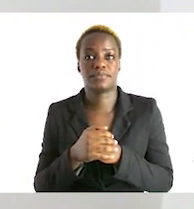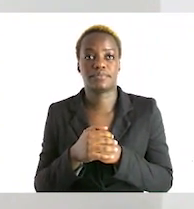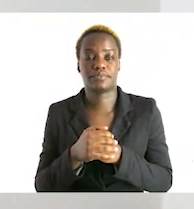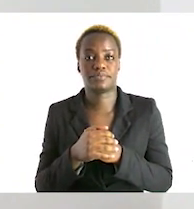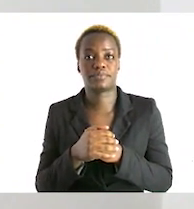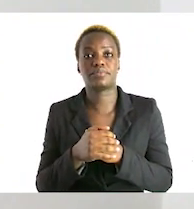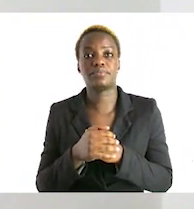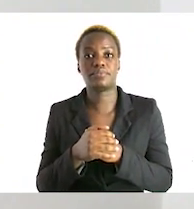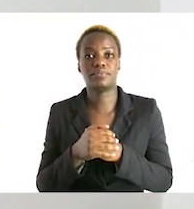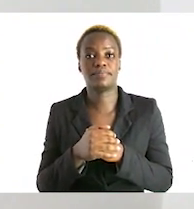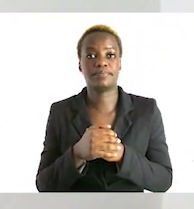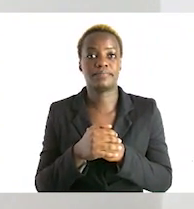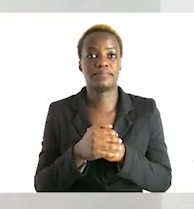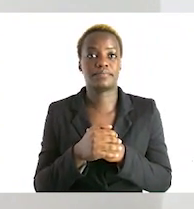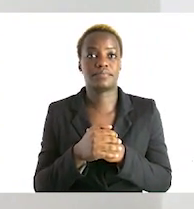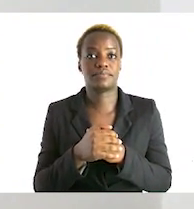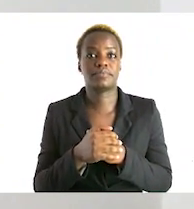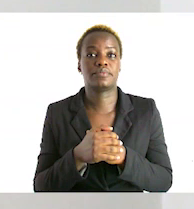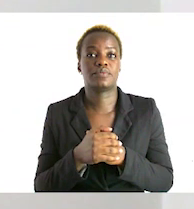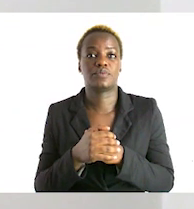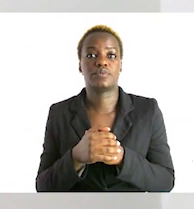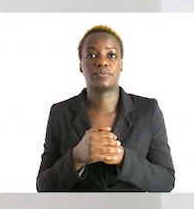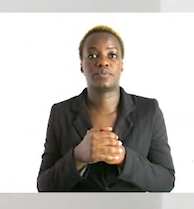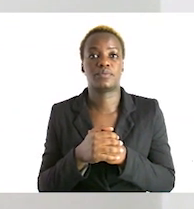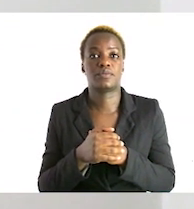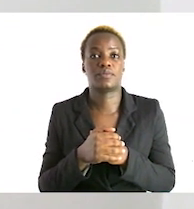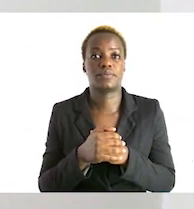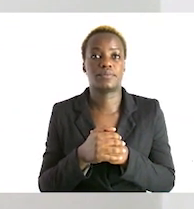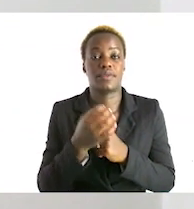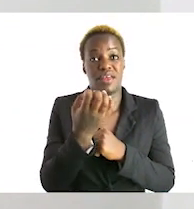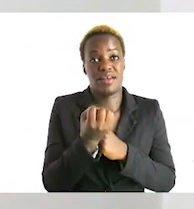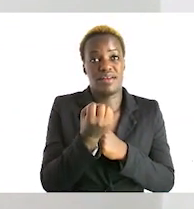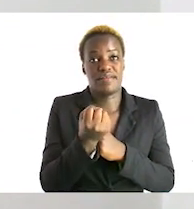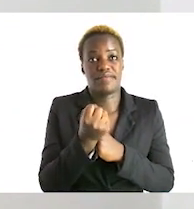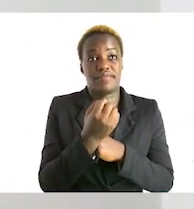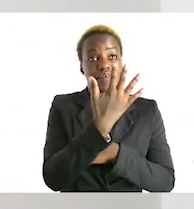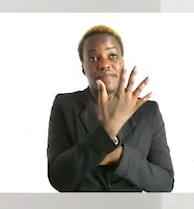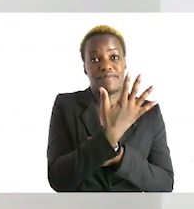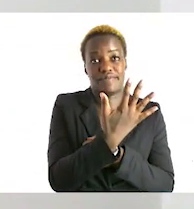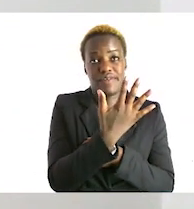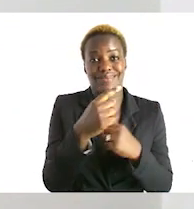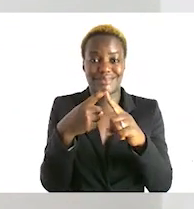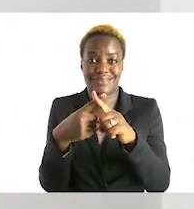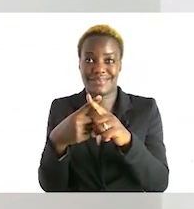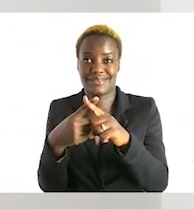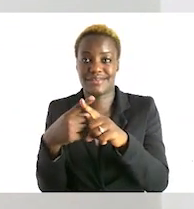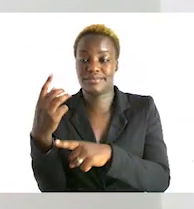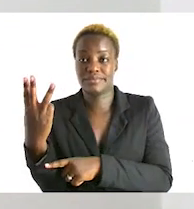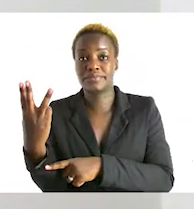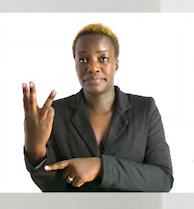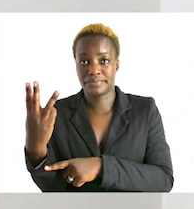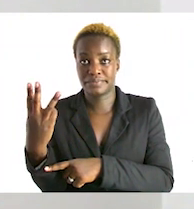for example also we can also change reverse if we have five times a three